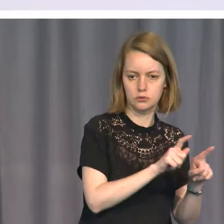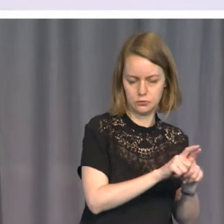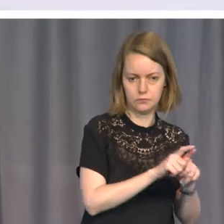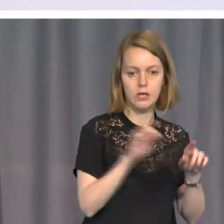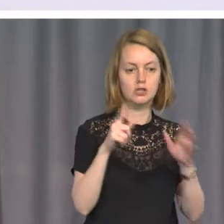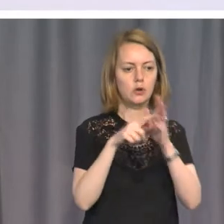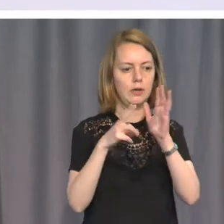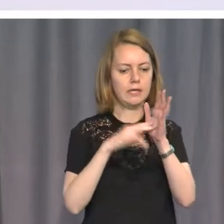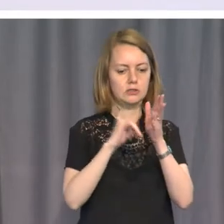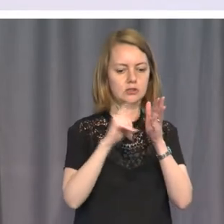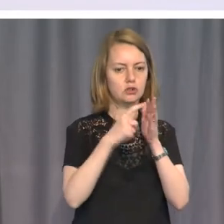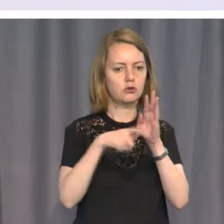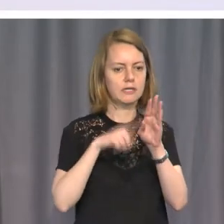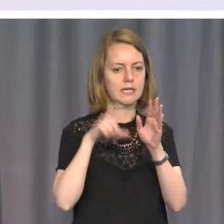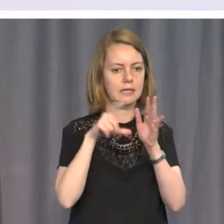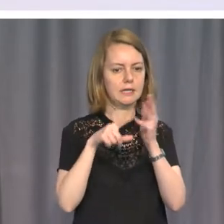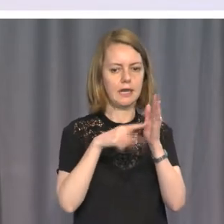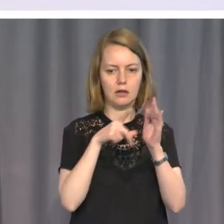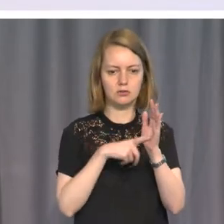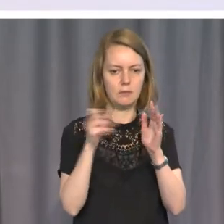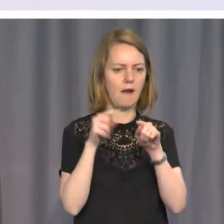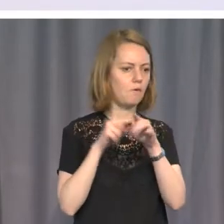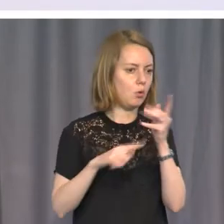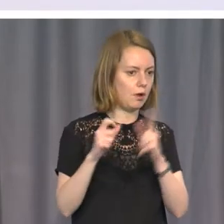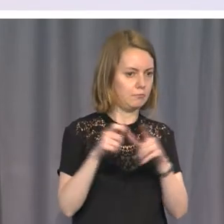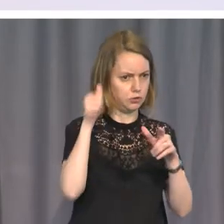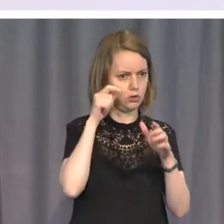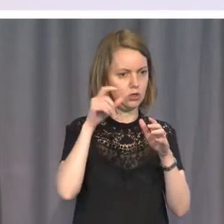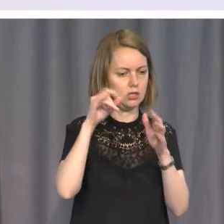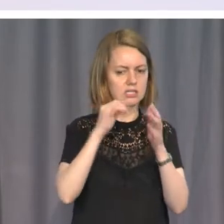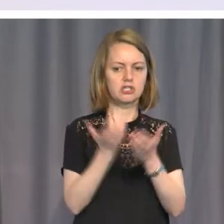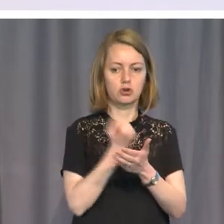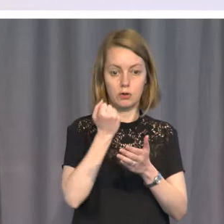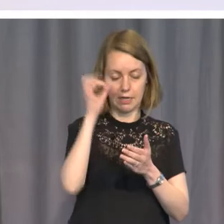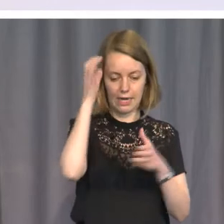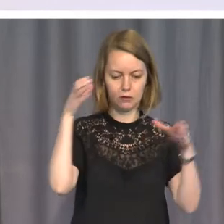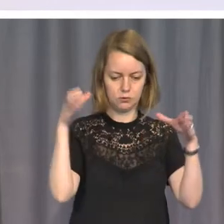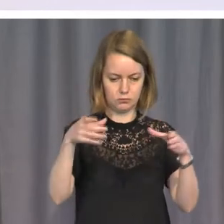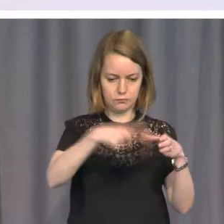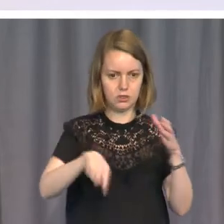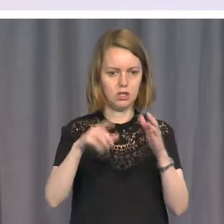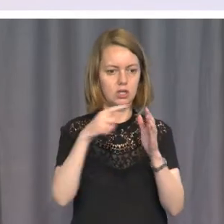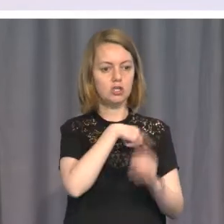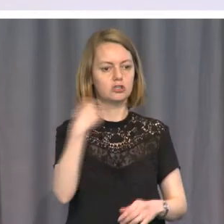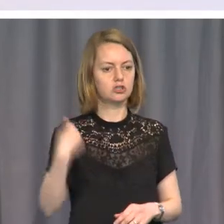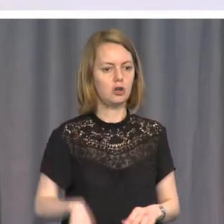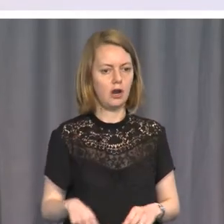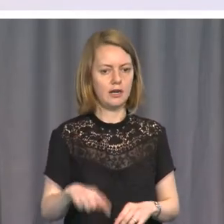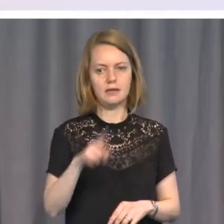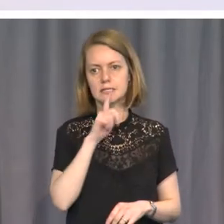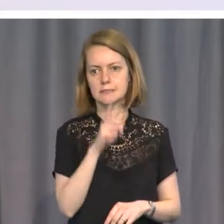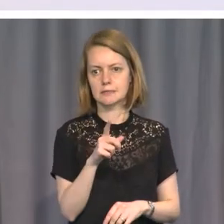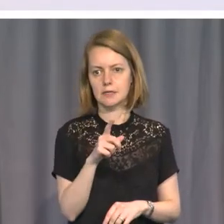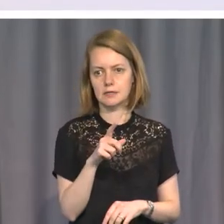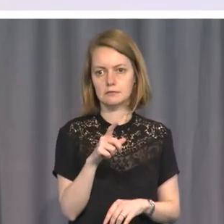Council had a duty to follow up. China threatened to veto any serious action, like